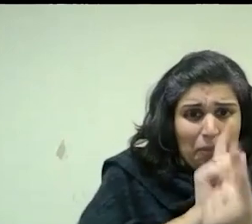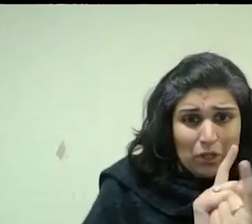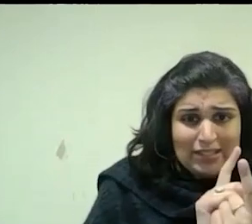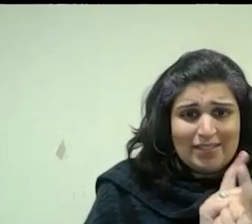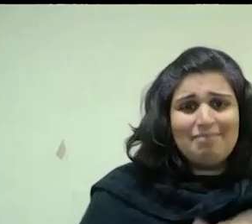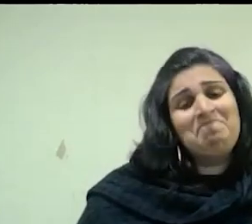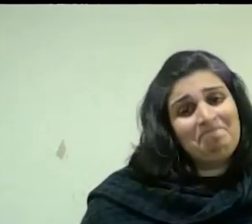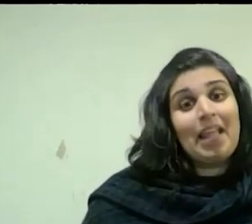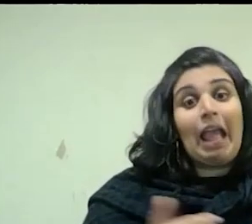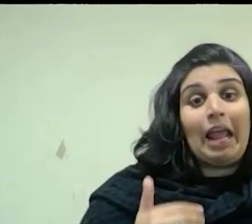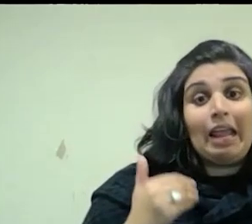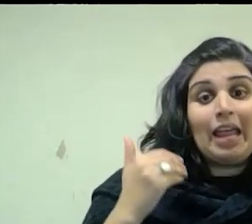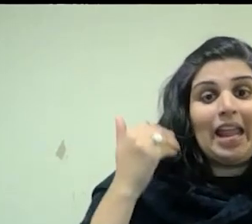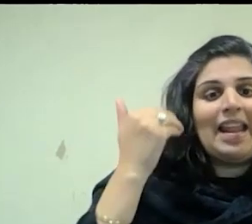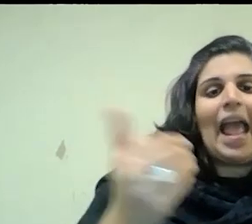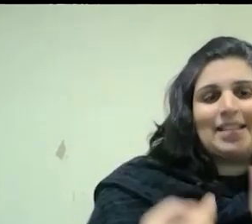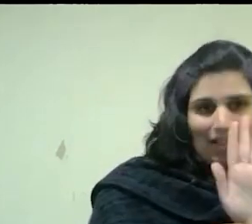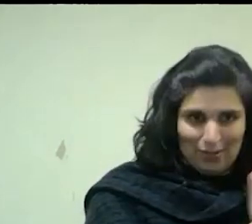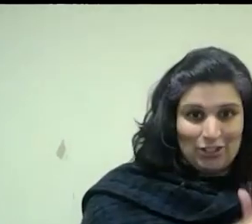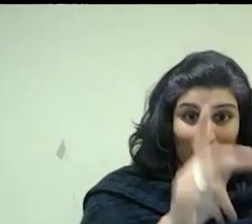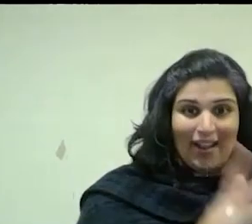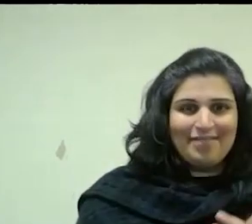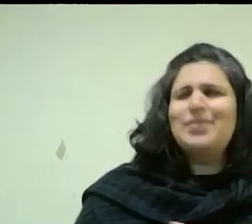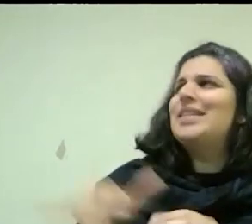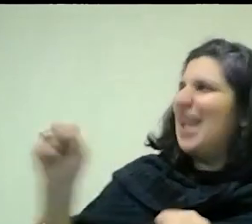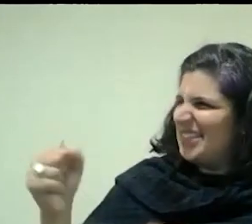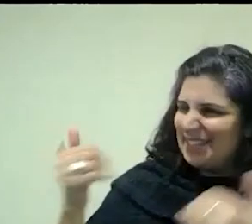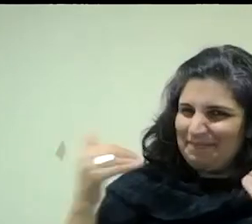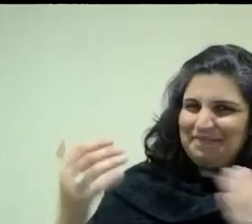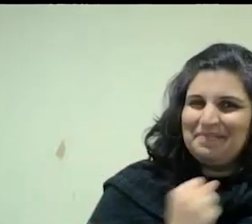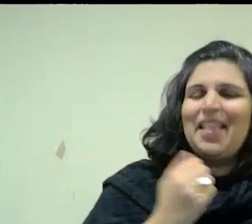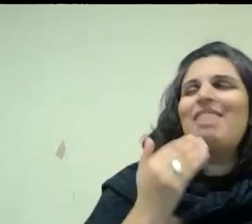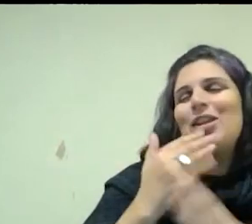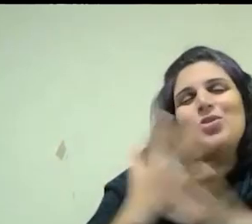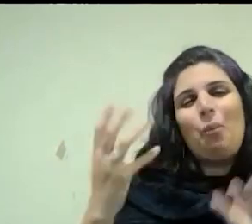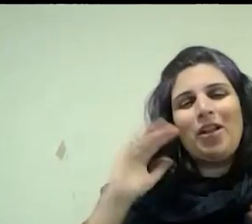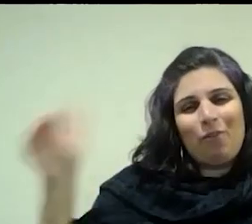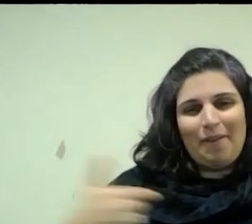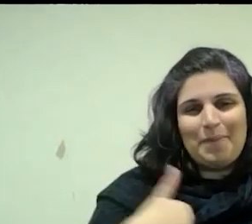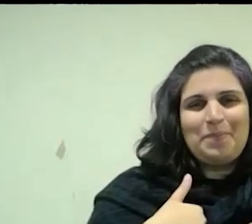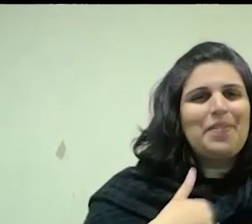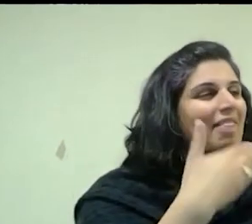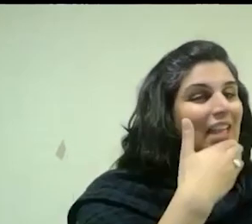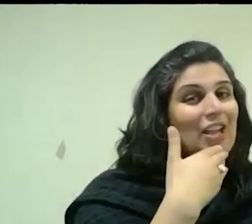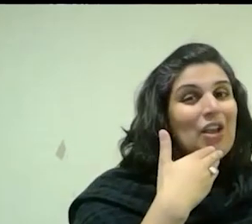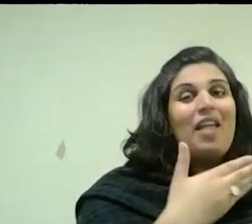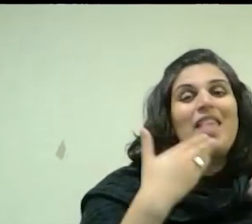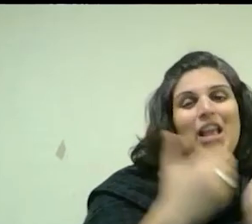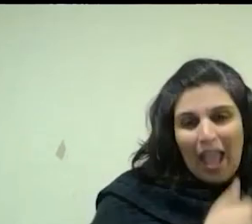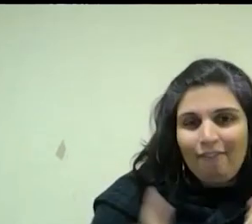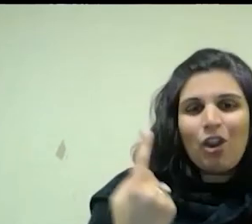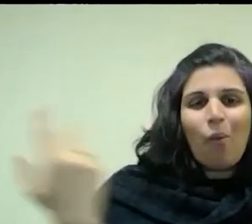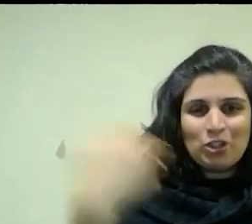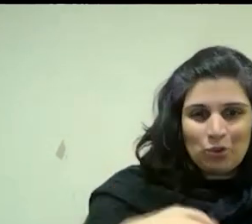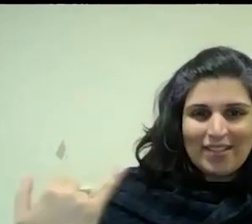next for the next exhibition, okay? Yes, let's do it. Thank you so much for having me. Thank you and thank you to everyone who's joined